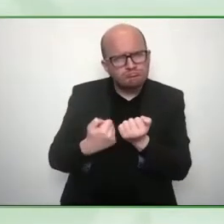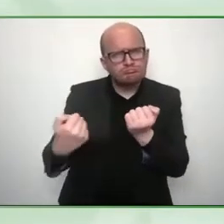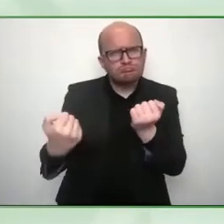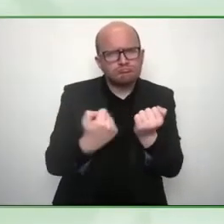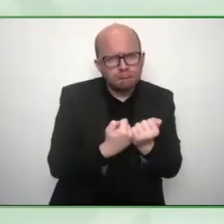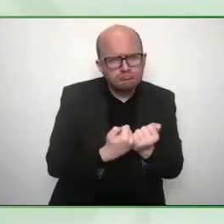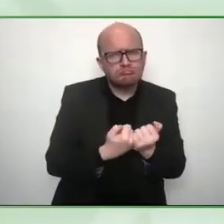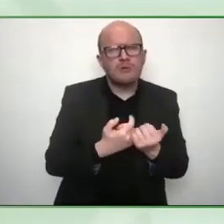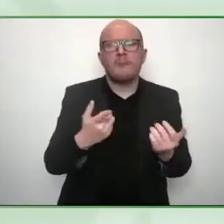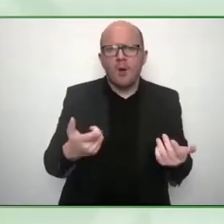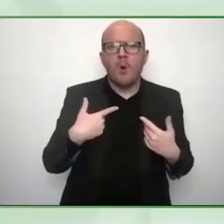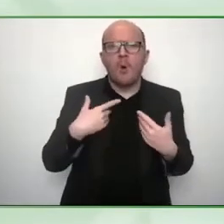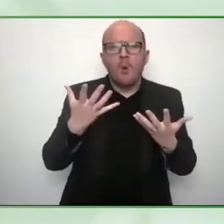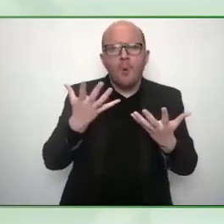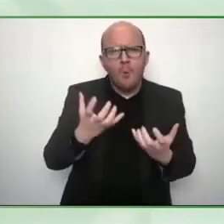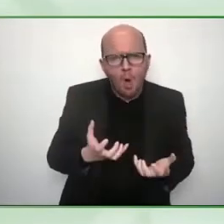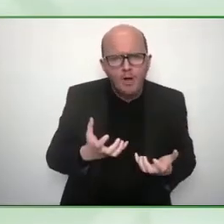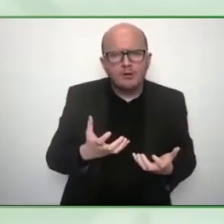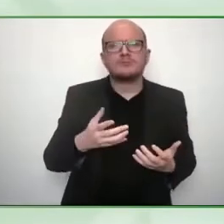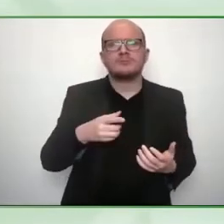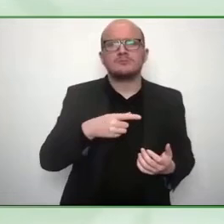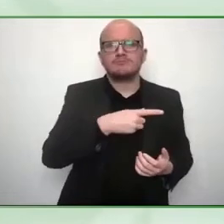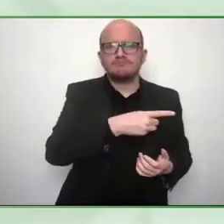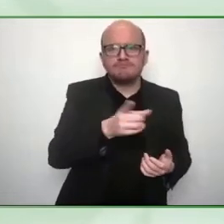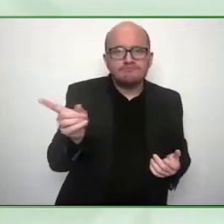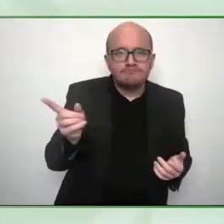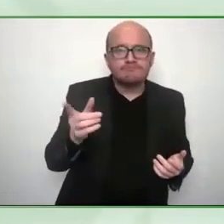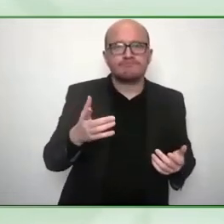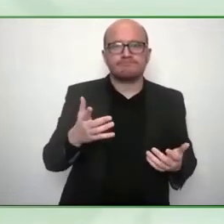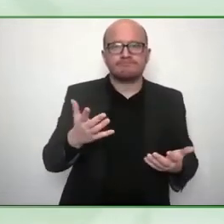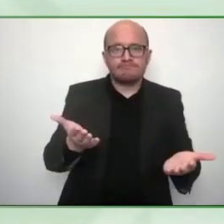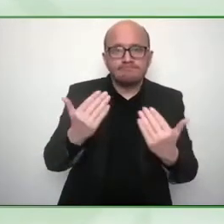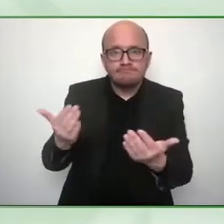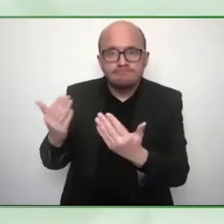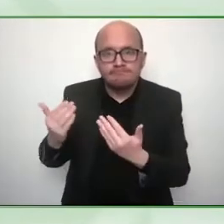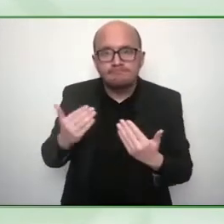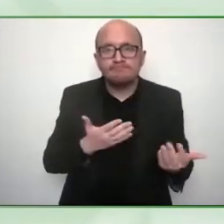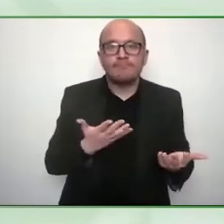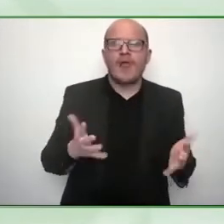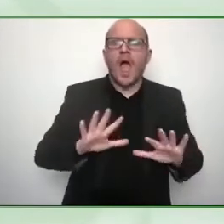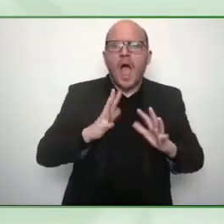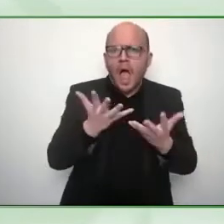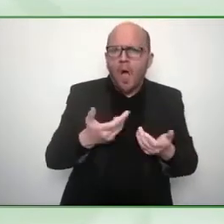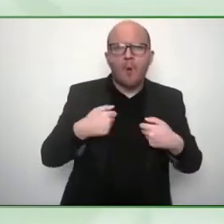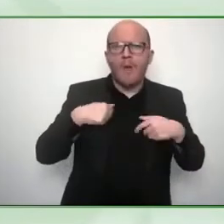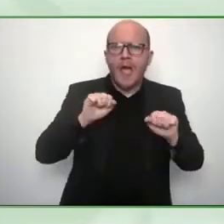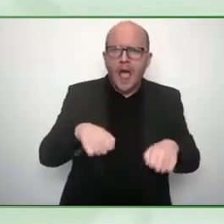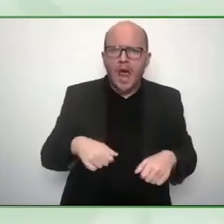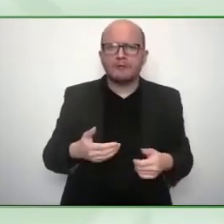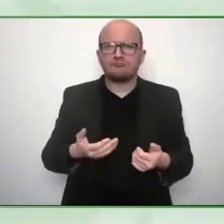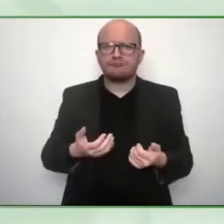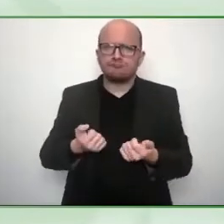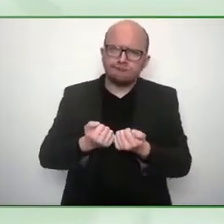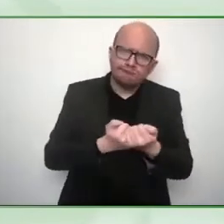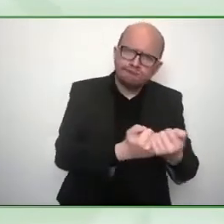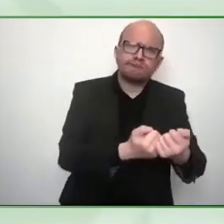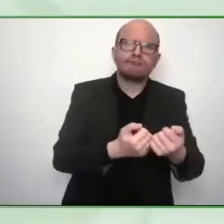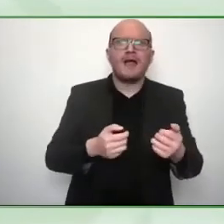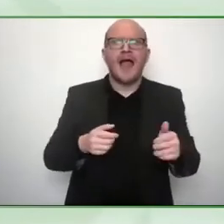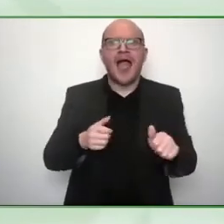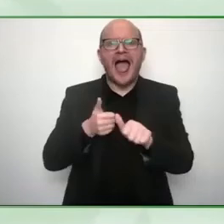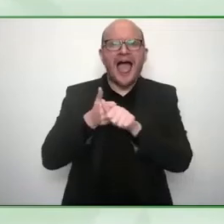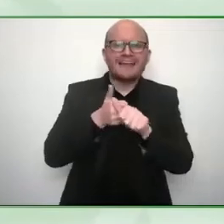see assisted technologies delivered in underserved communities and we're also ambitious um